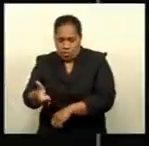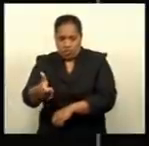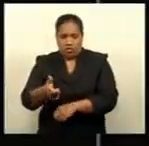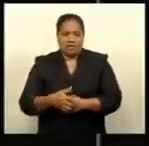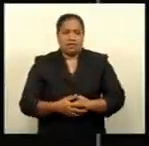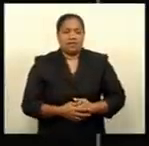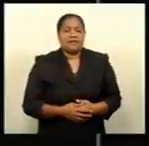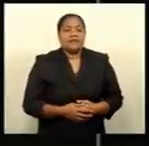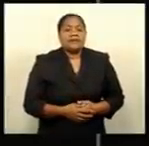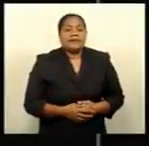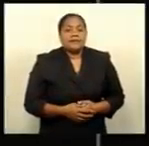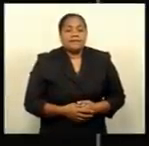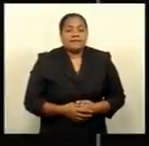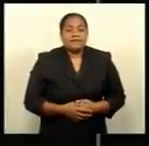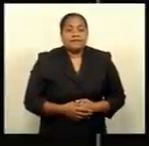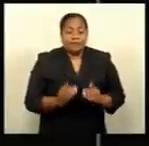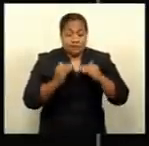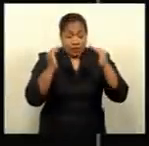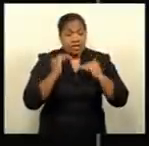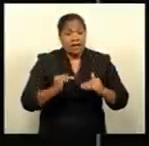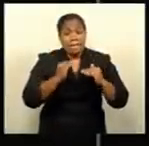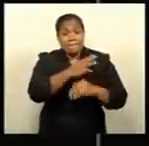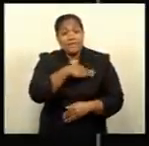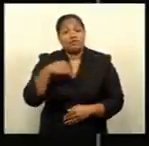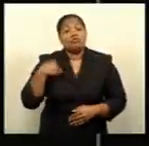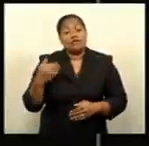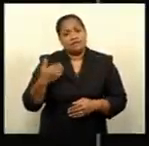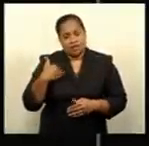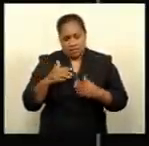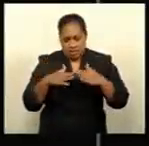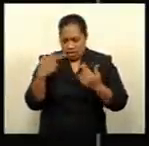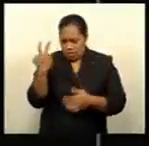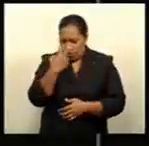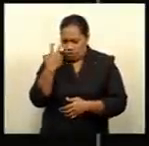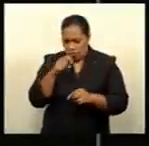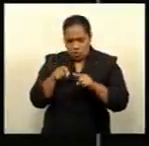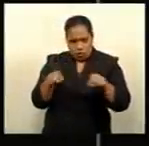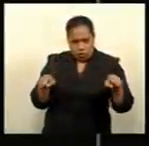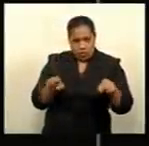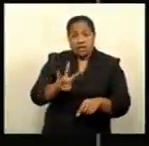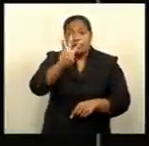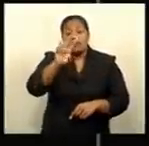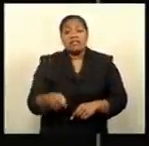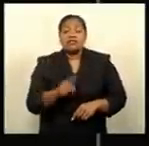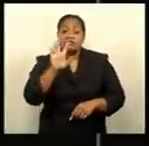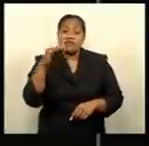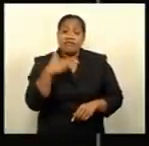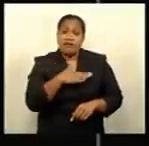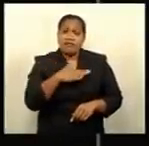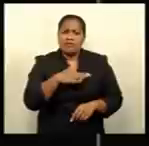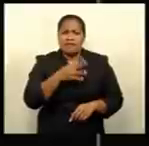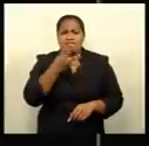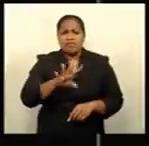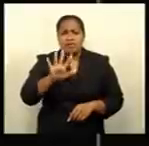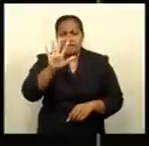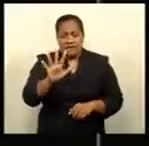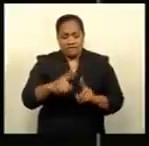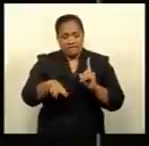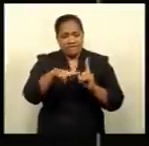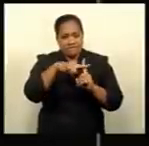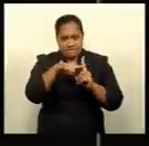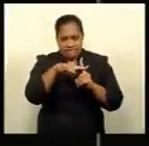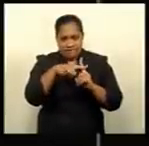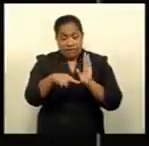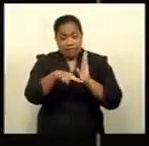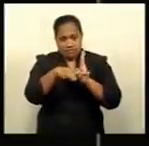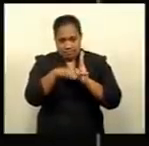The Ministry of Health is keeping a close watch on the 3,545 positive patients in home isolation